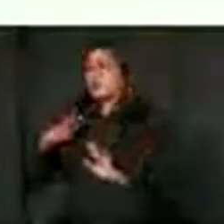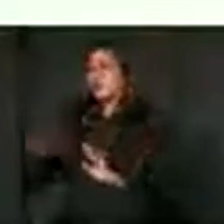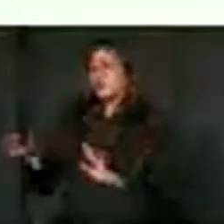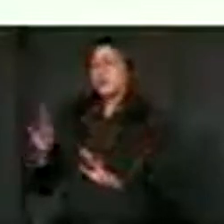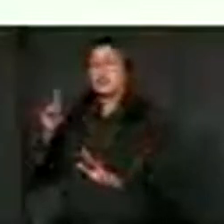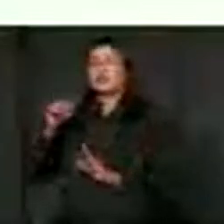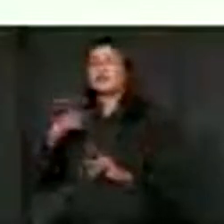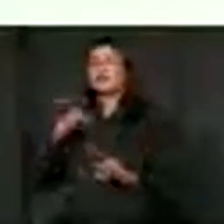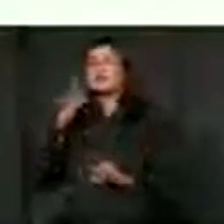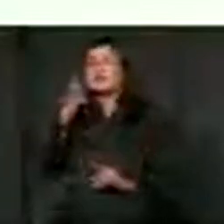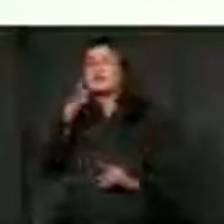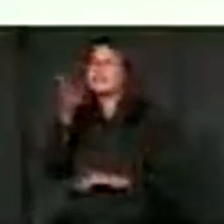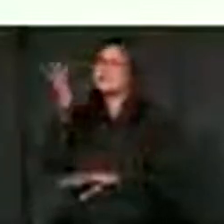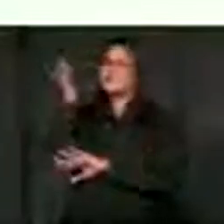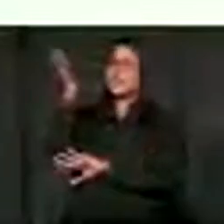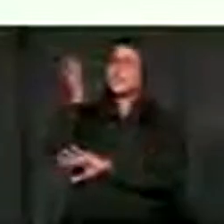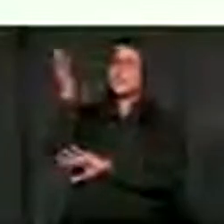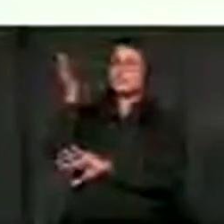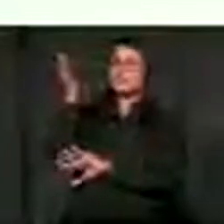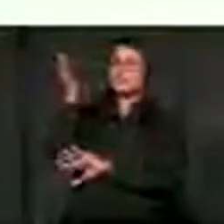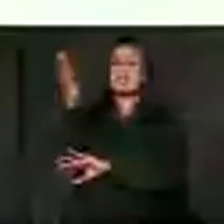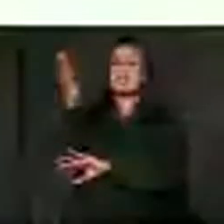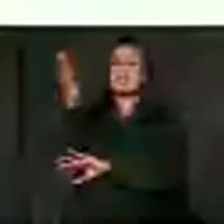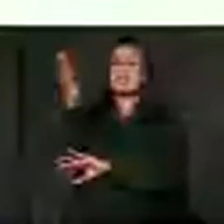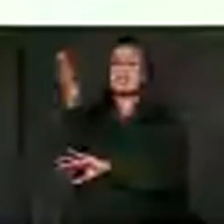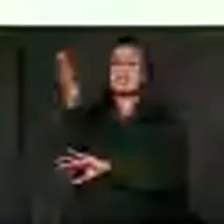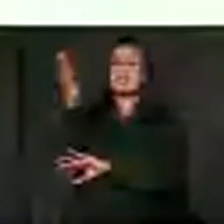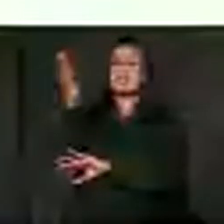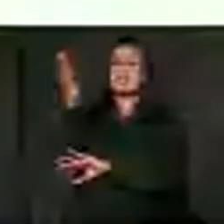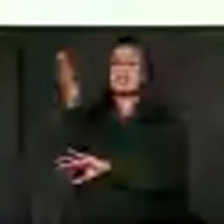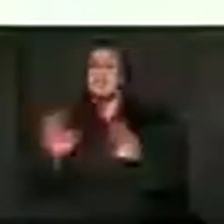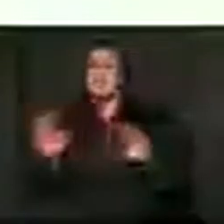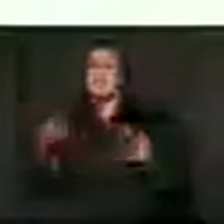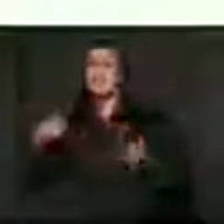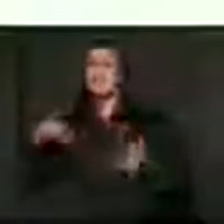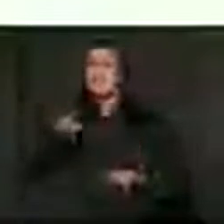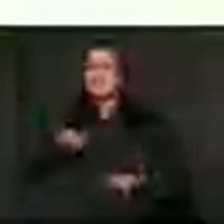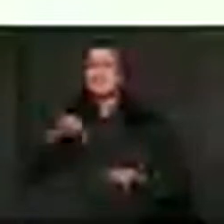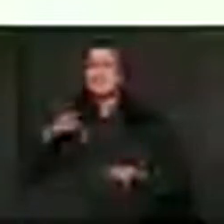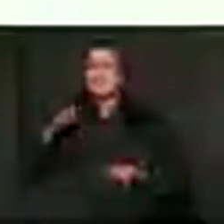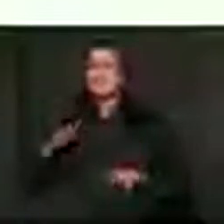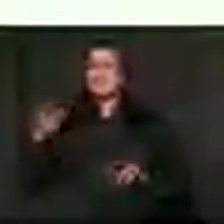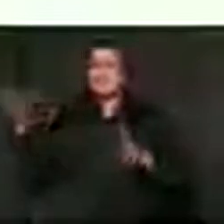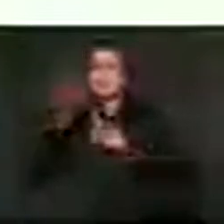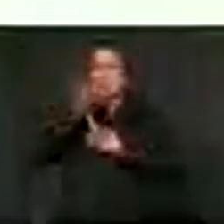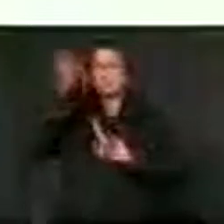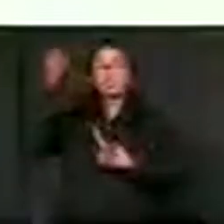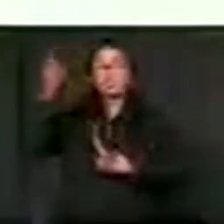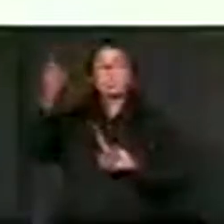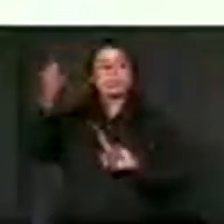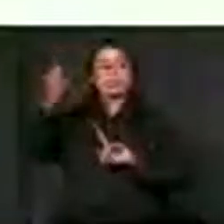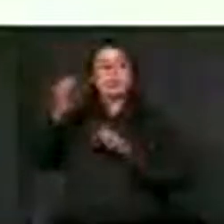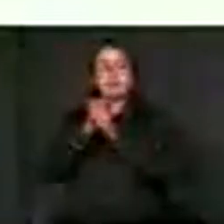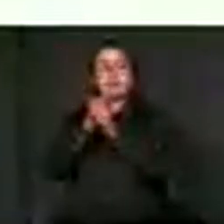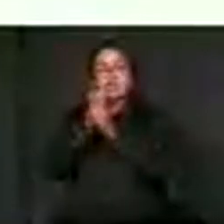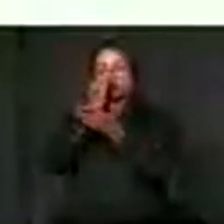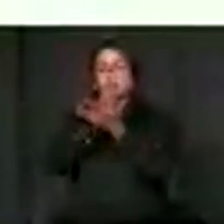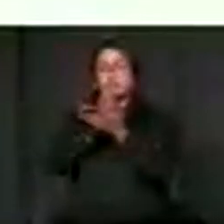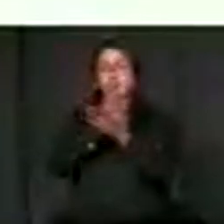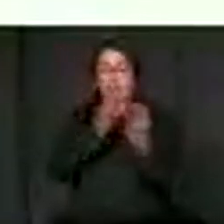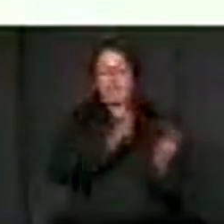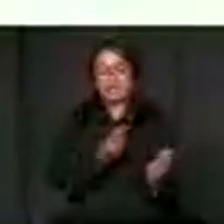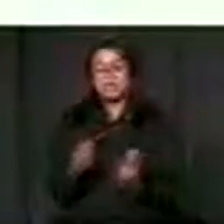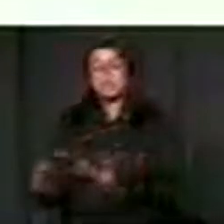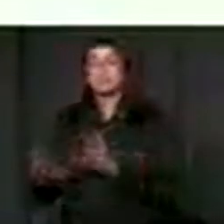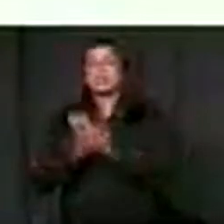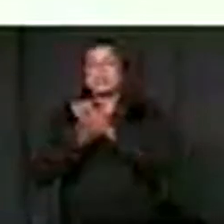Lakota is another talk shop for us to achieve the ideas of equipping our learners with knowledge and skills and competencies of a changing world